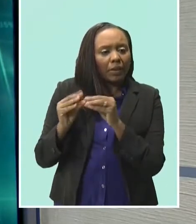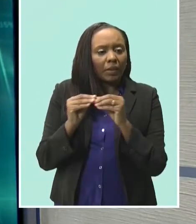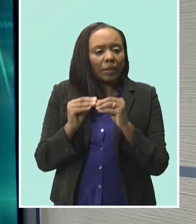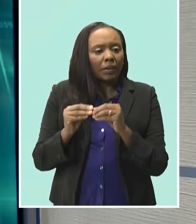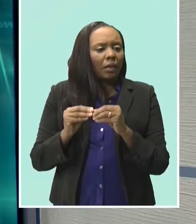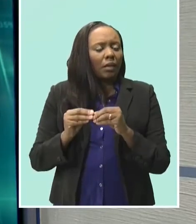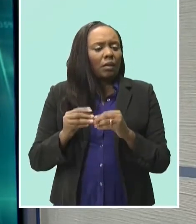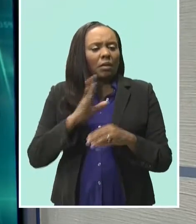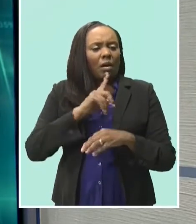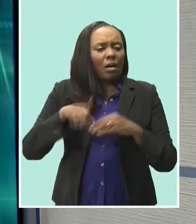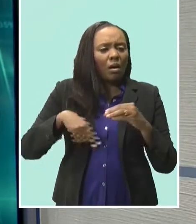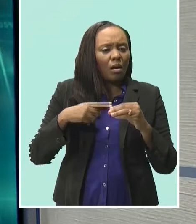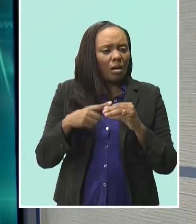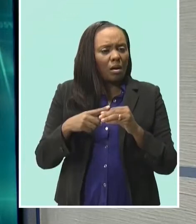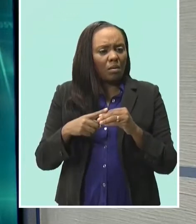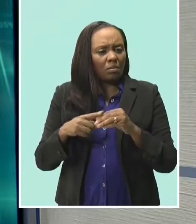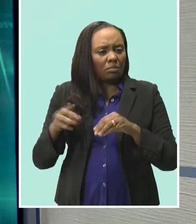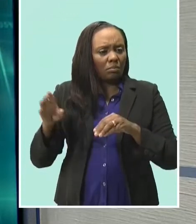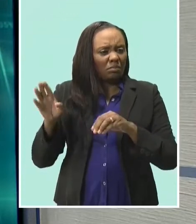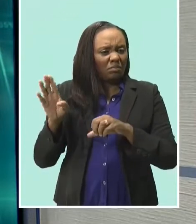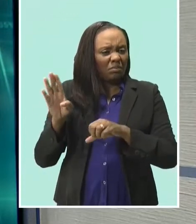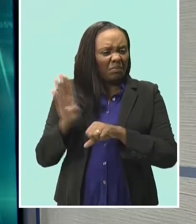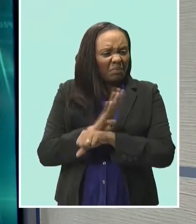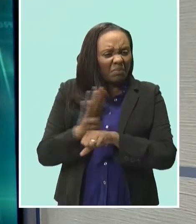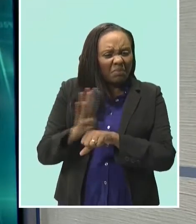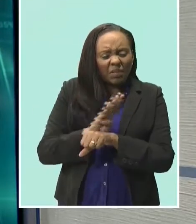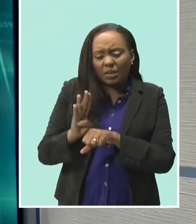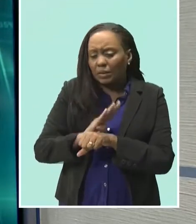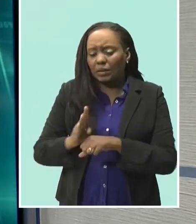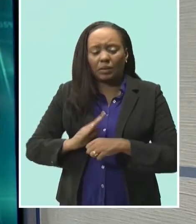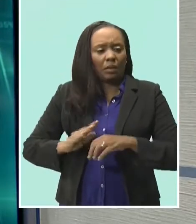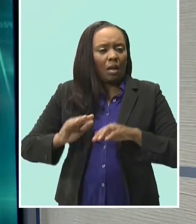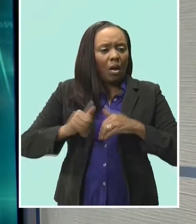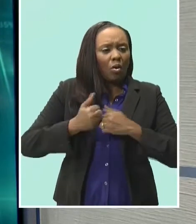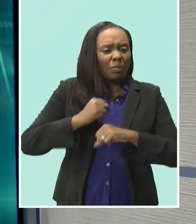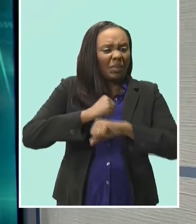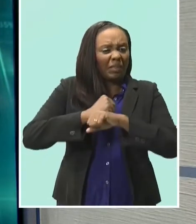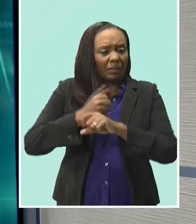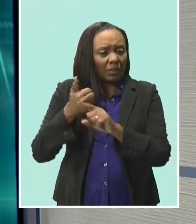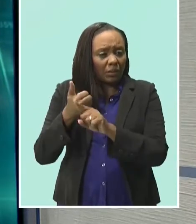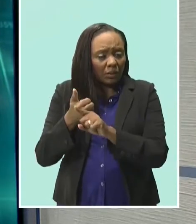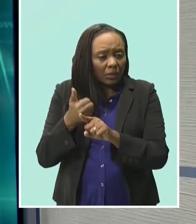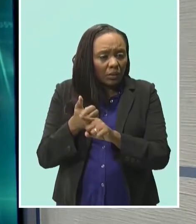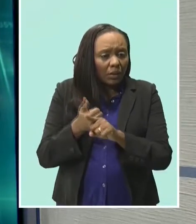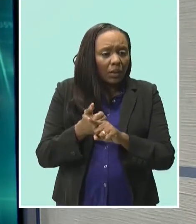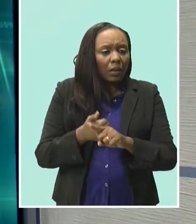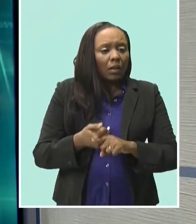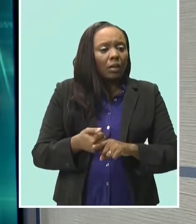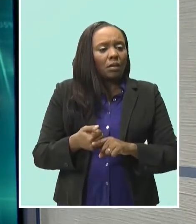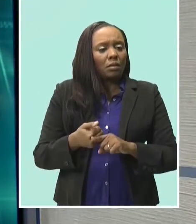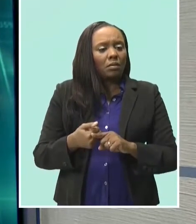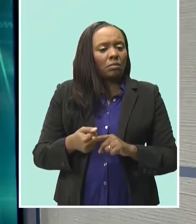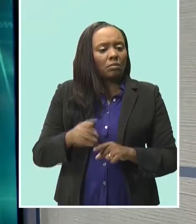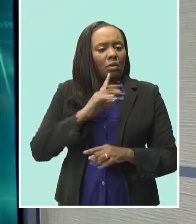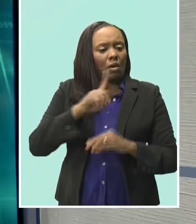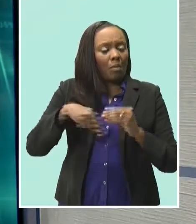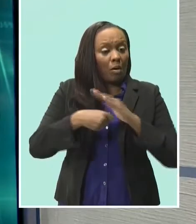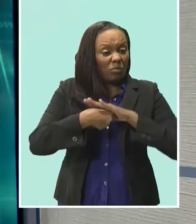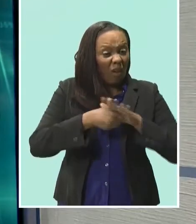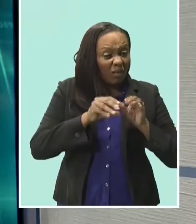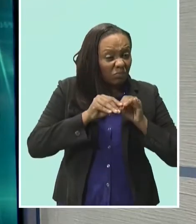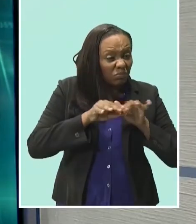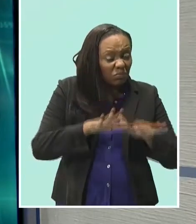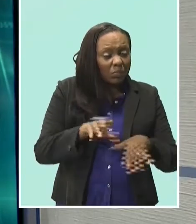advent of e-business. The Flow Business-sponsored session was addressed by the Assistant Manager in Risk Advisory at Deloitte, Dwight Robinson,